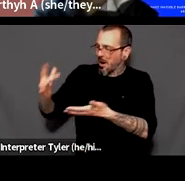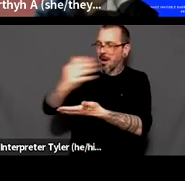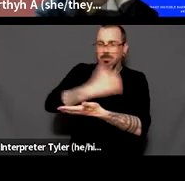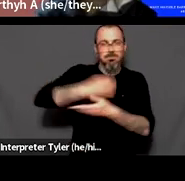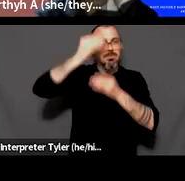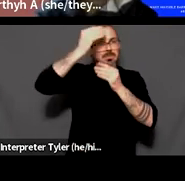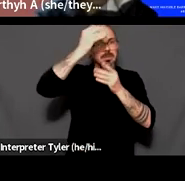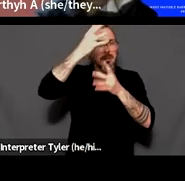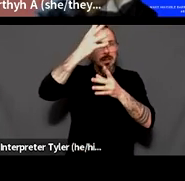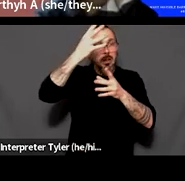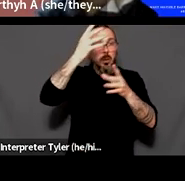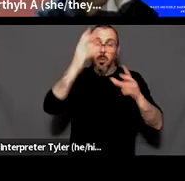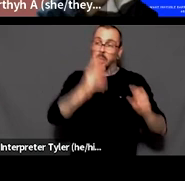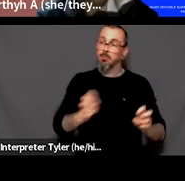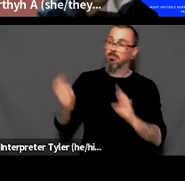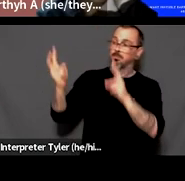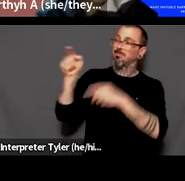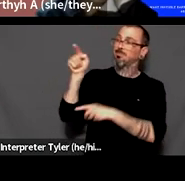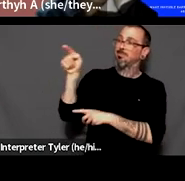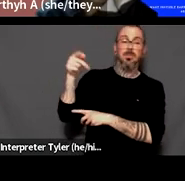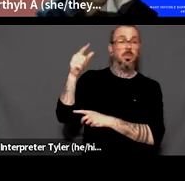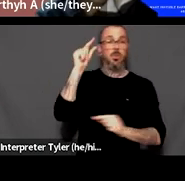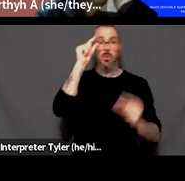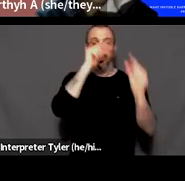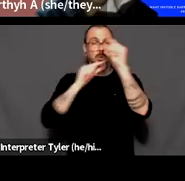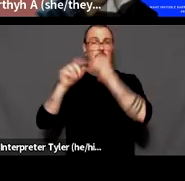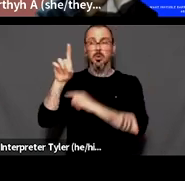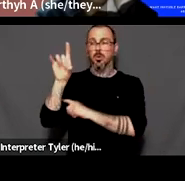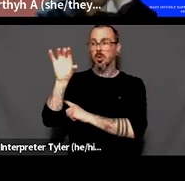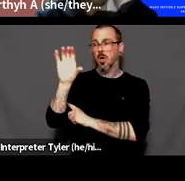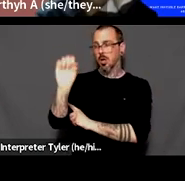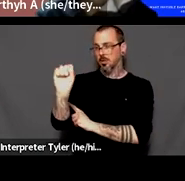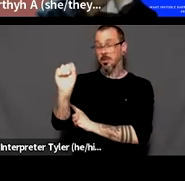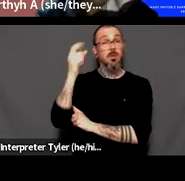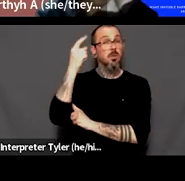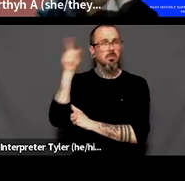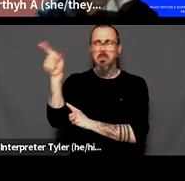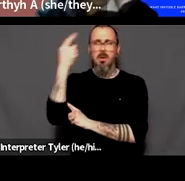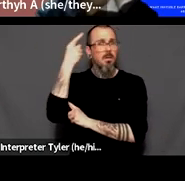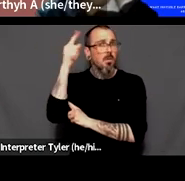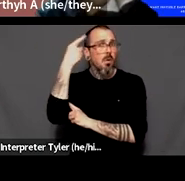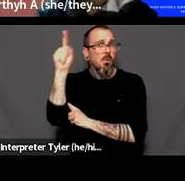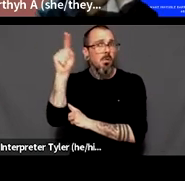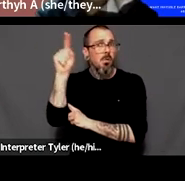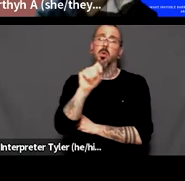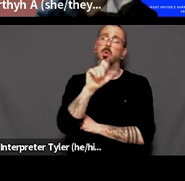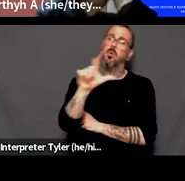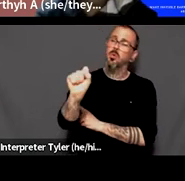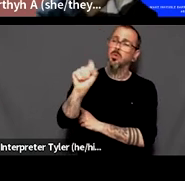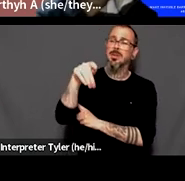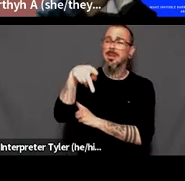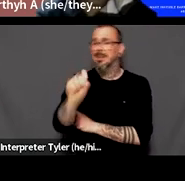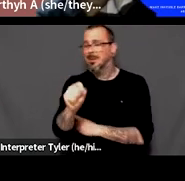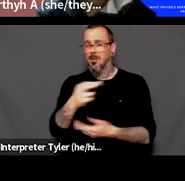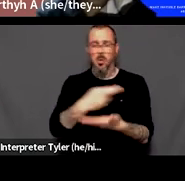docs. Uh, it is a platform to exchange resources, tools, and tips for folks who are navigating various aspects of